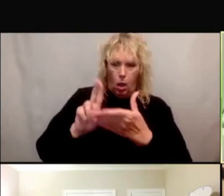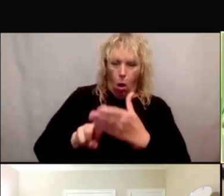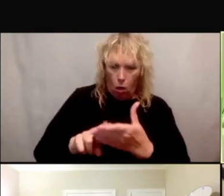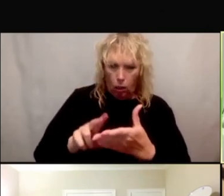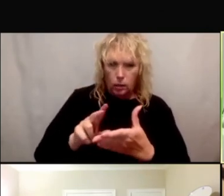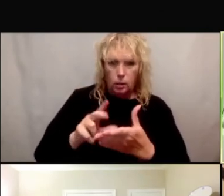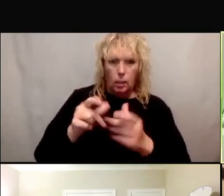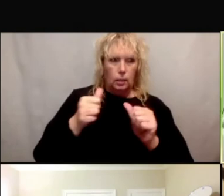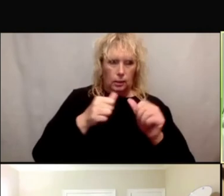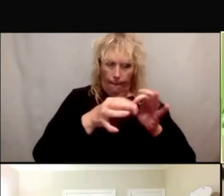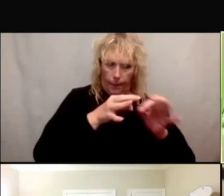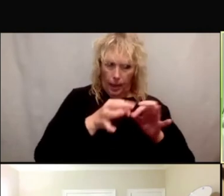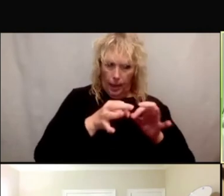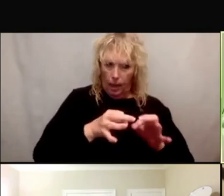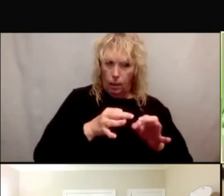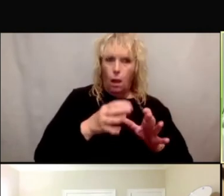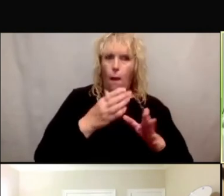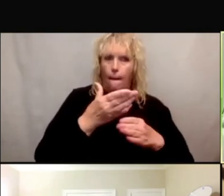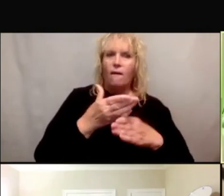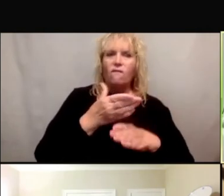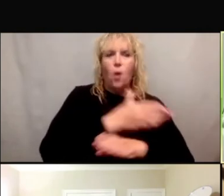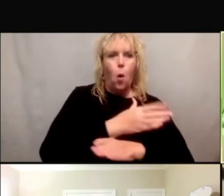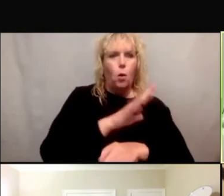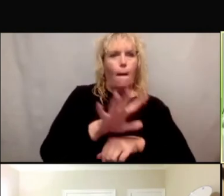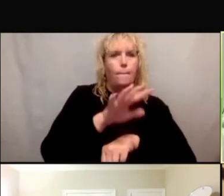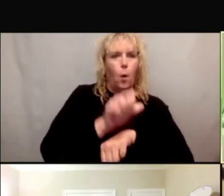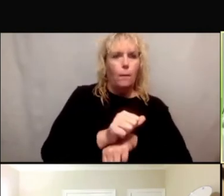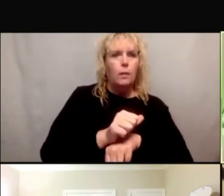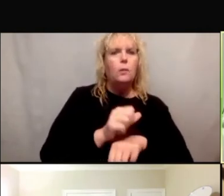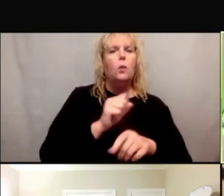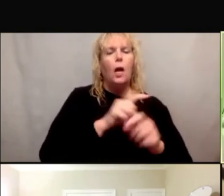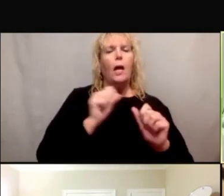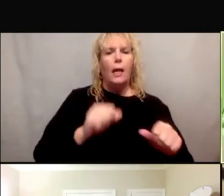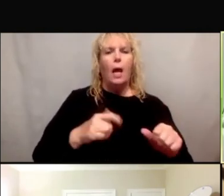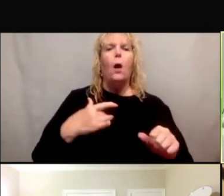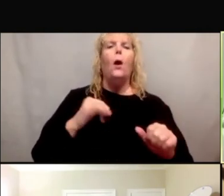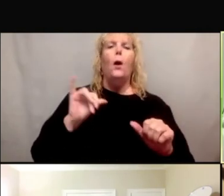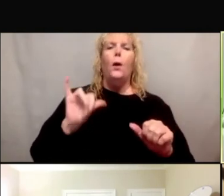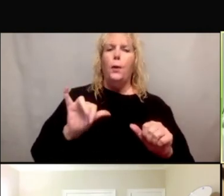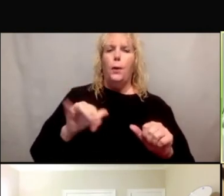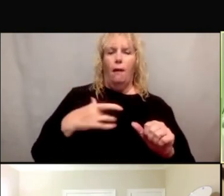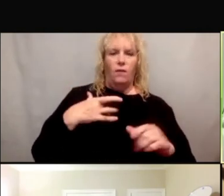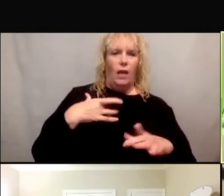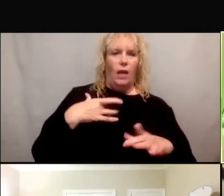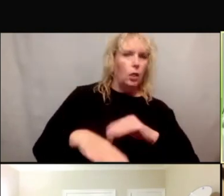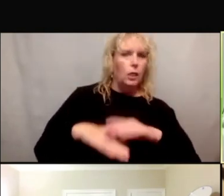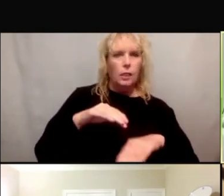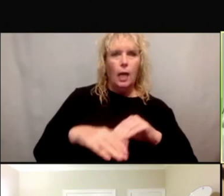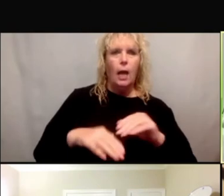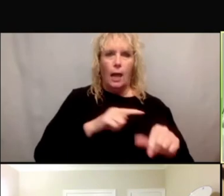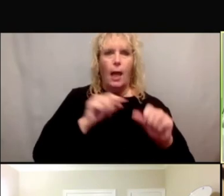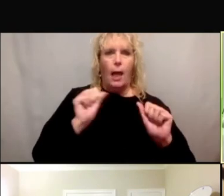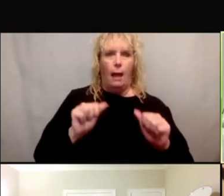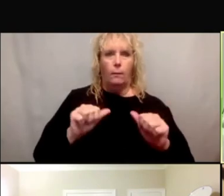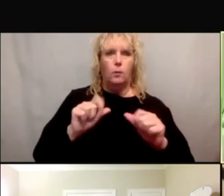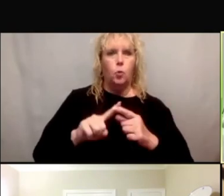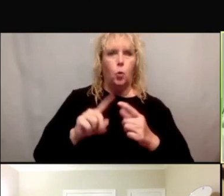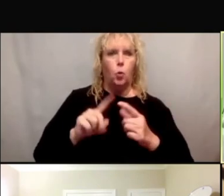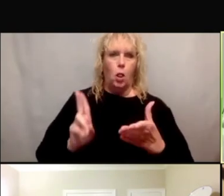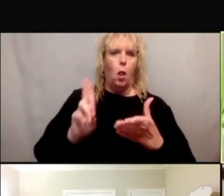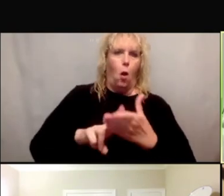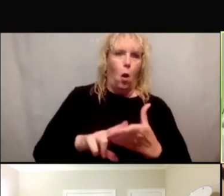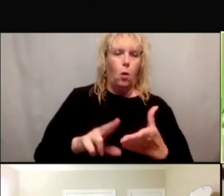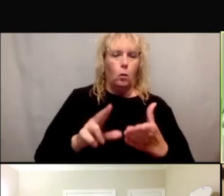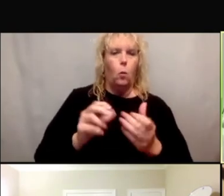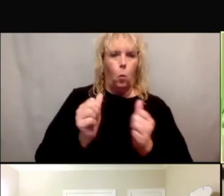before, you know, they did this before their scheduled visit so that they were comfortable with the technology and able to log in and more comfortable with,